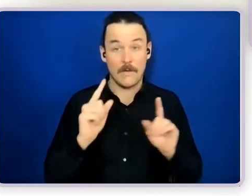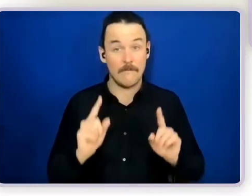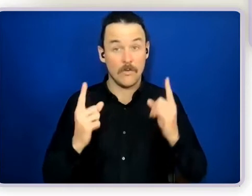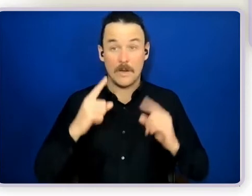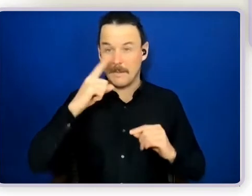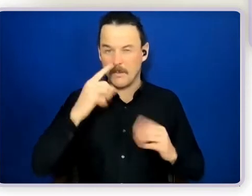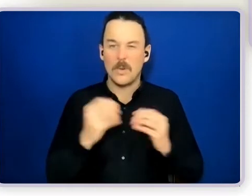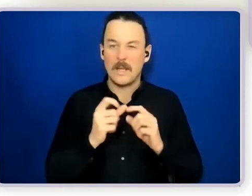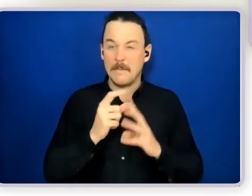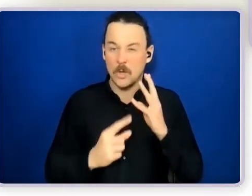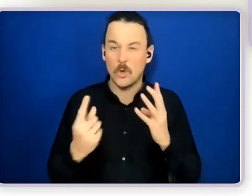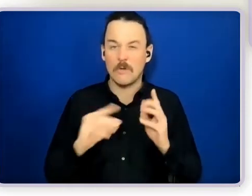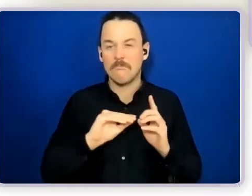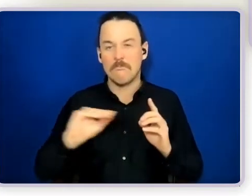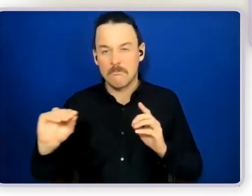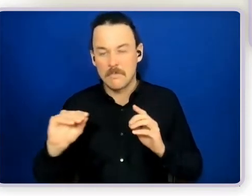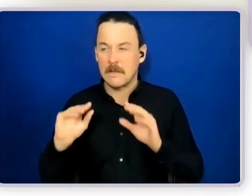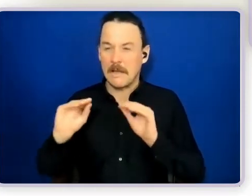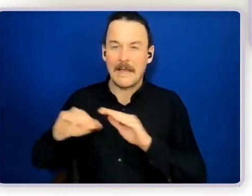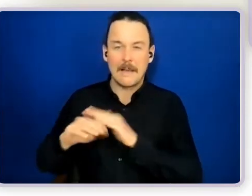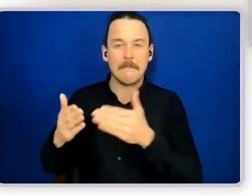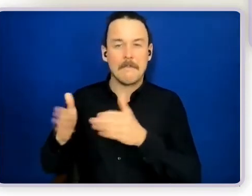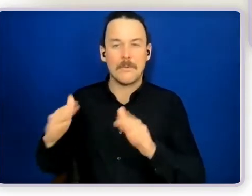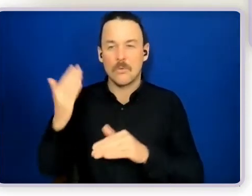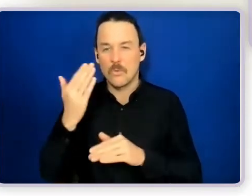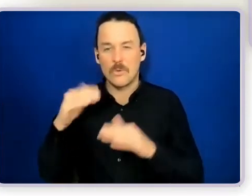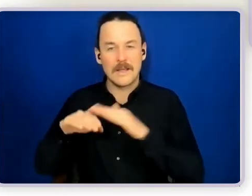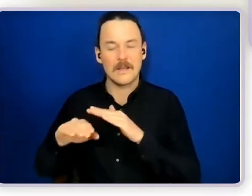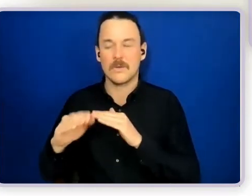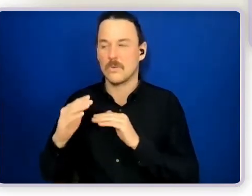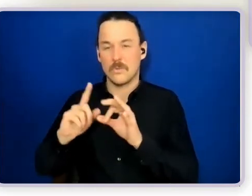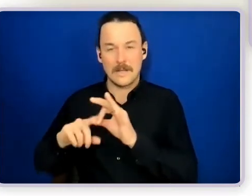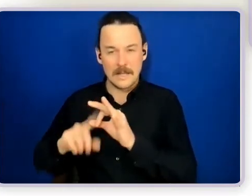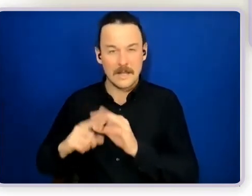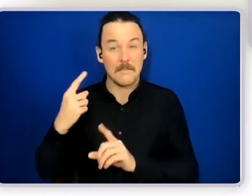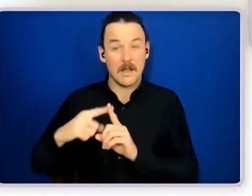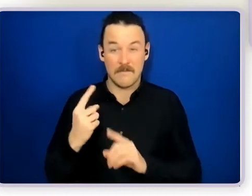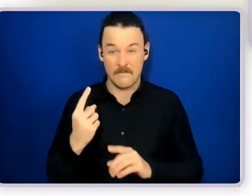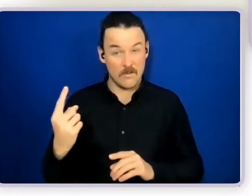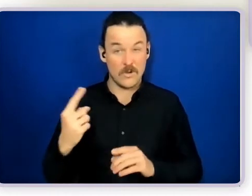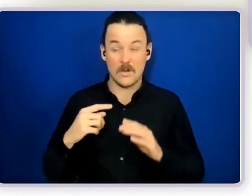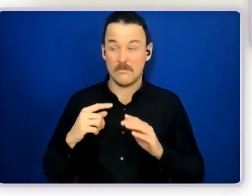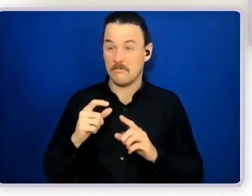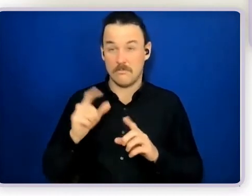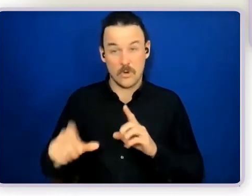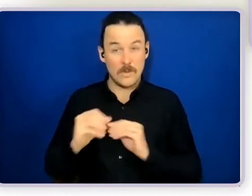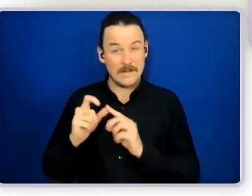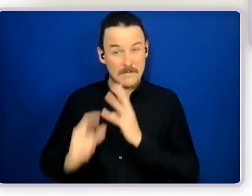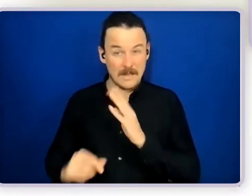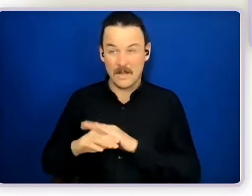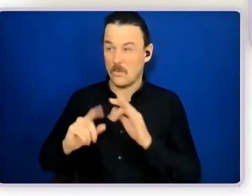and also one of the first people to live in her own home in Queensland. And all of that was supported by